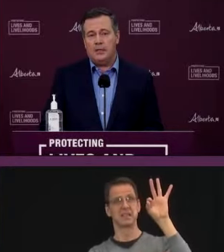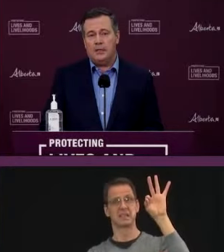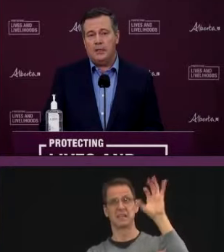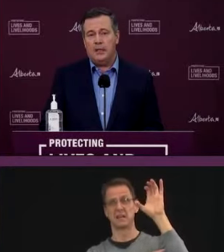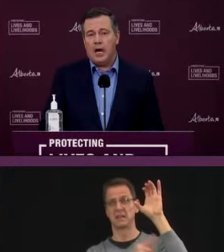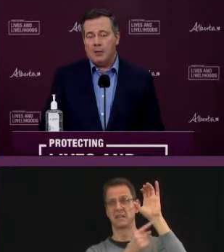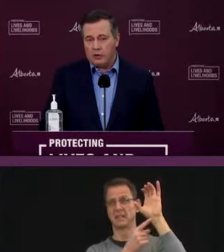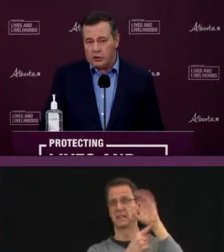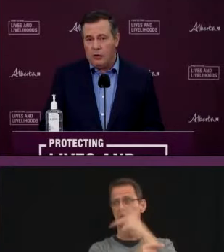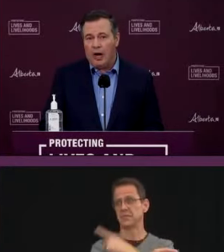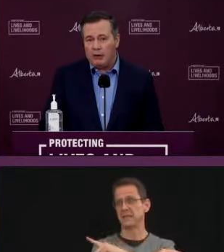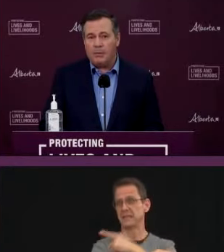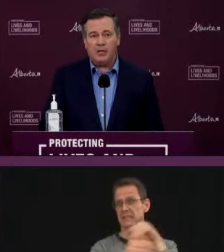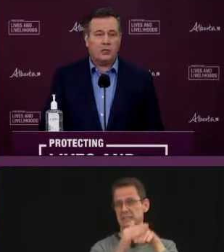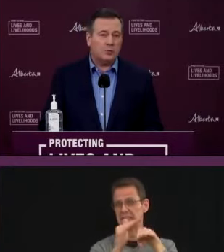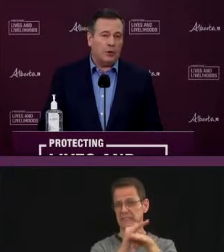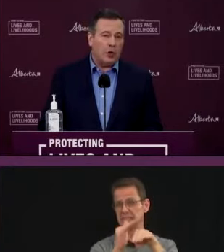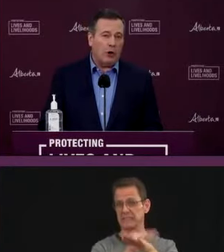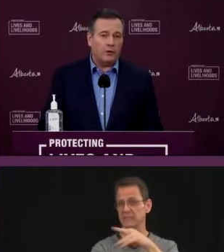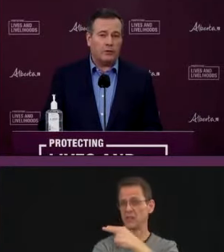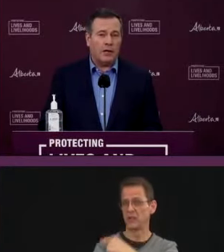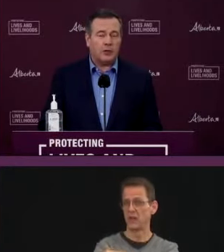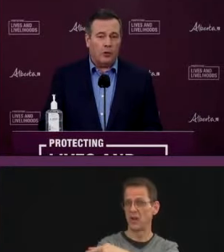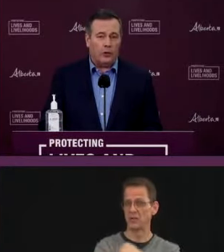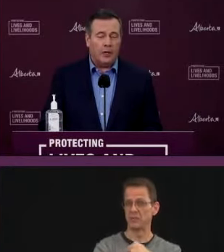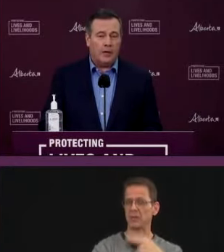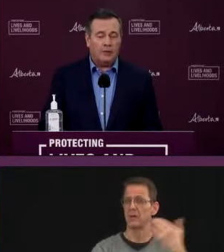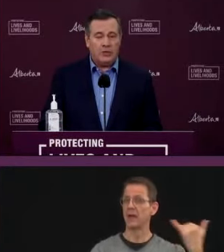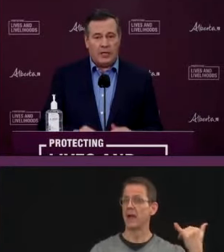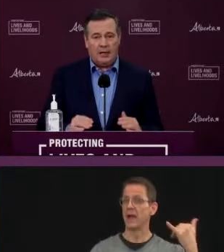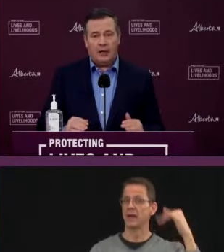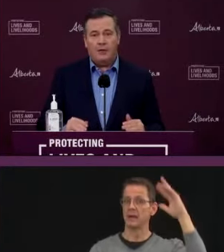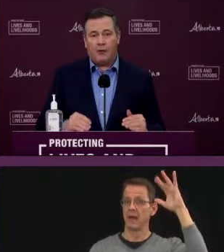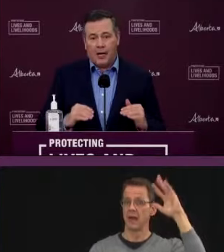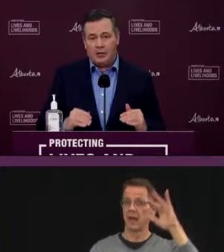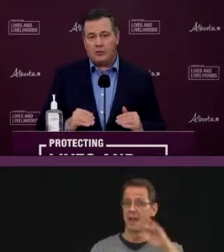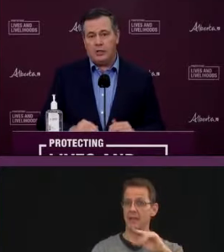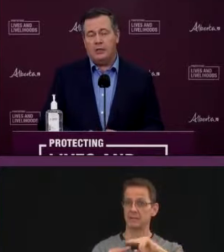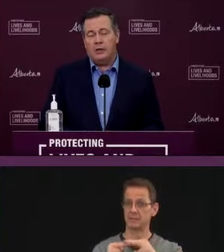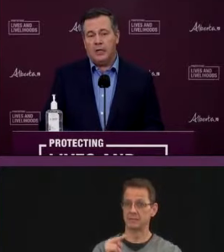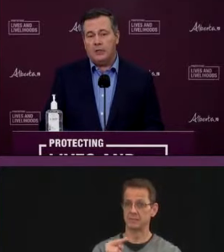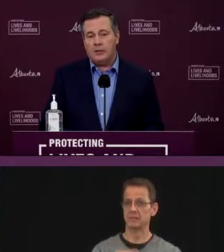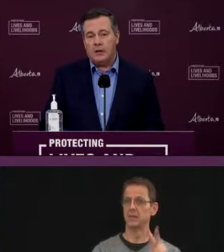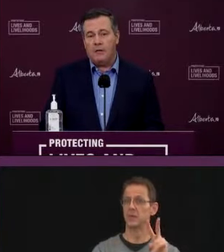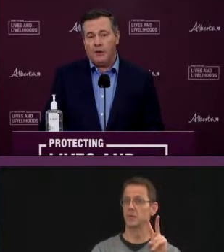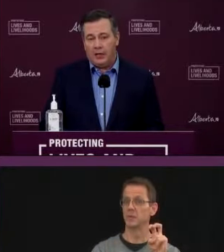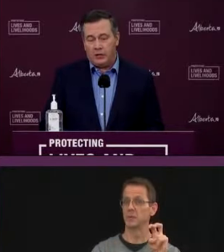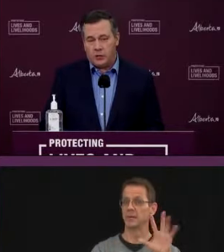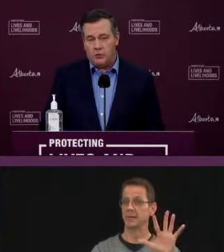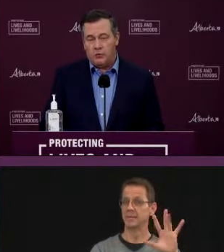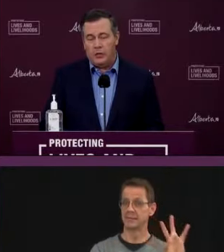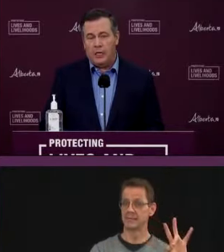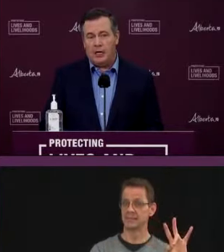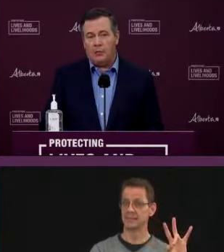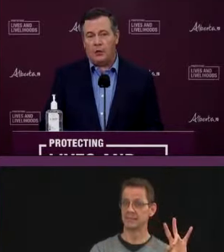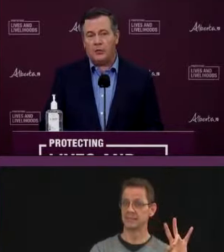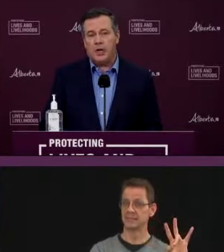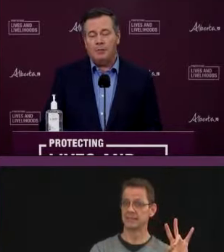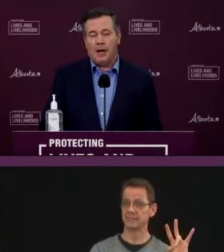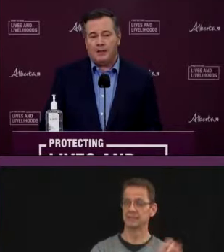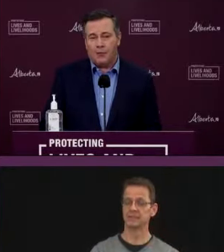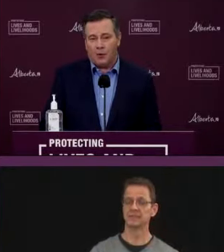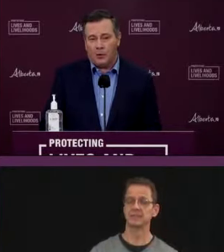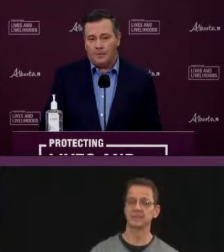-19. About 200 patients below our threshold that we set for entering this phase two in